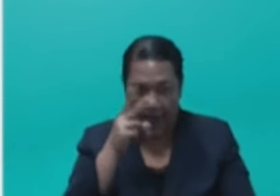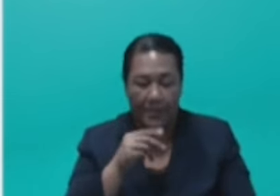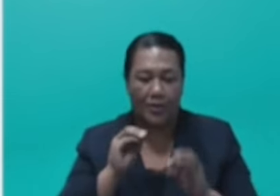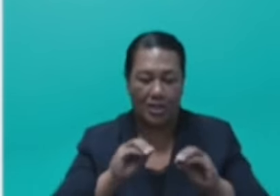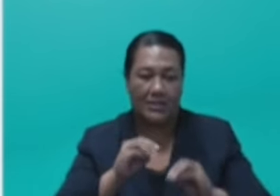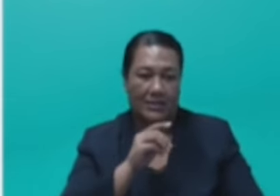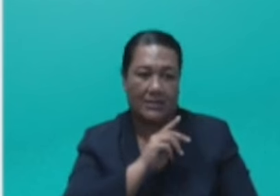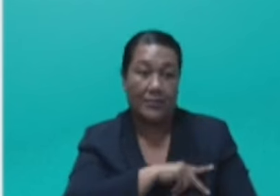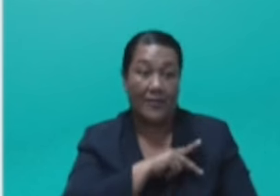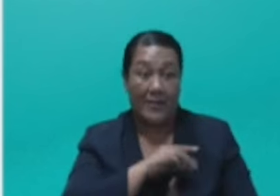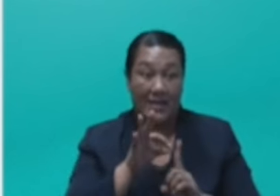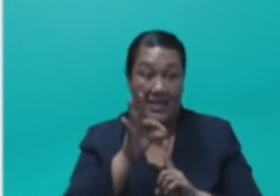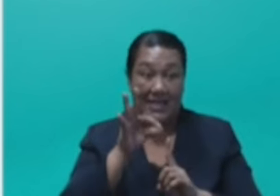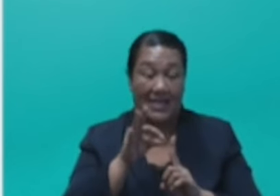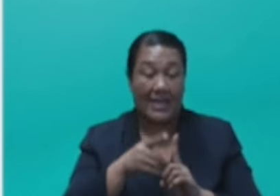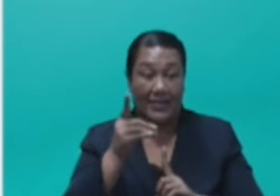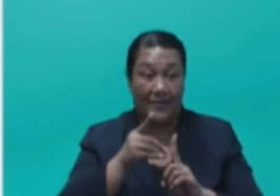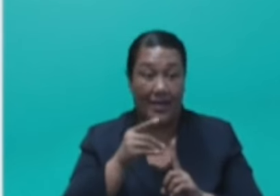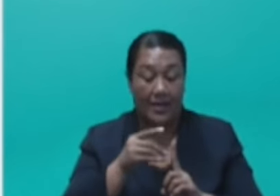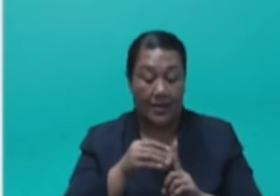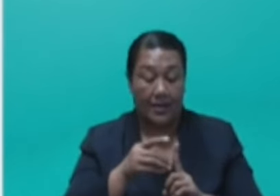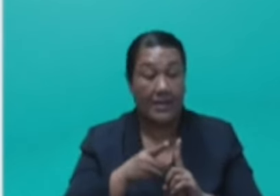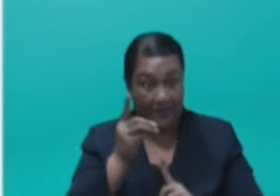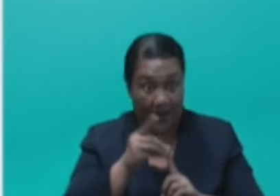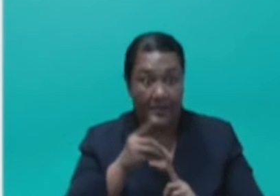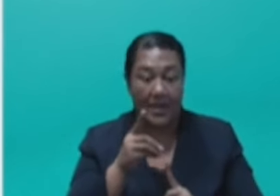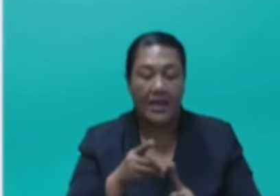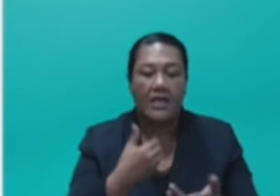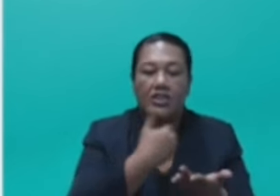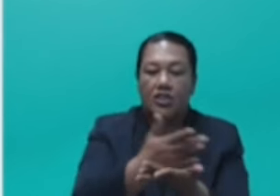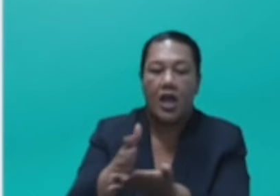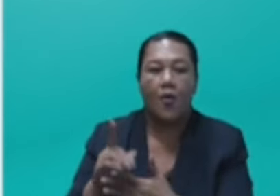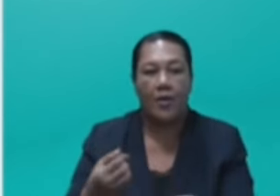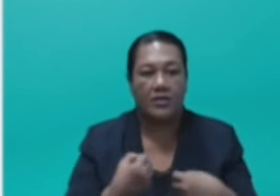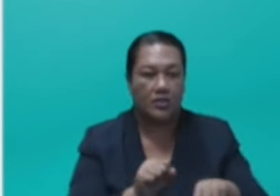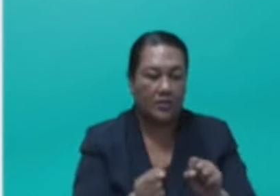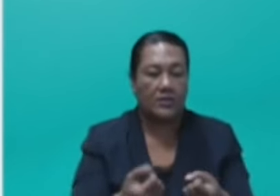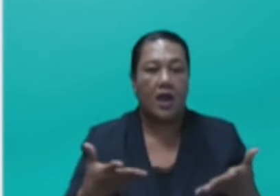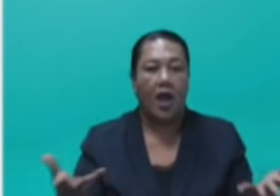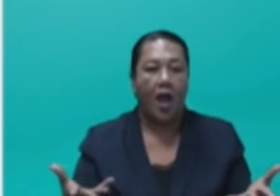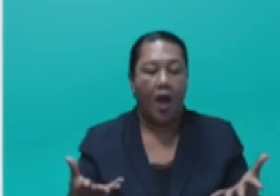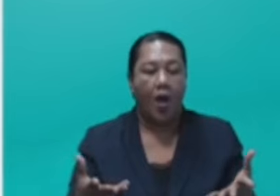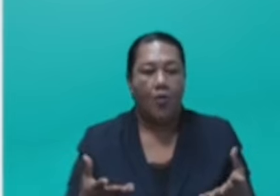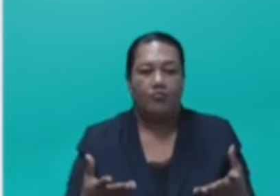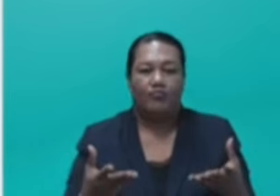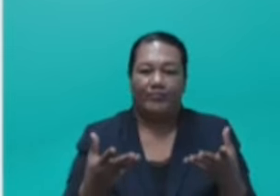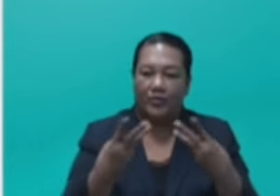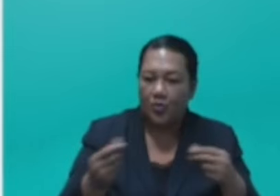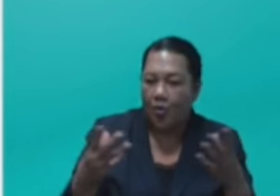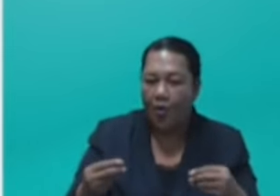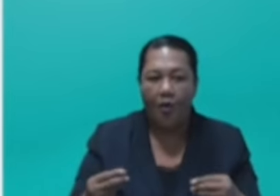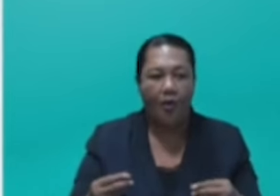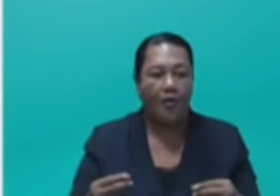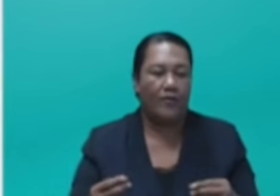development, during school staff meeting sessions, sharing the strategies in curbing the use and sale